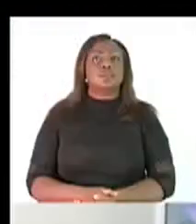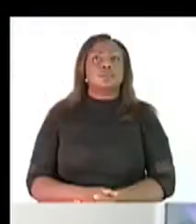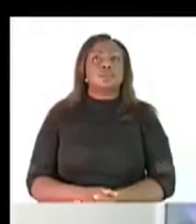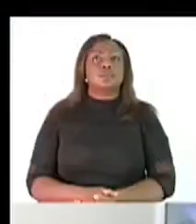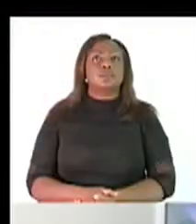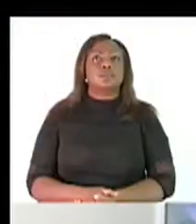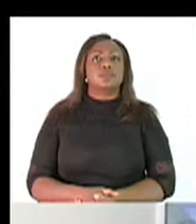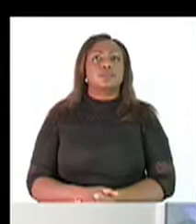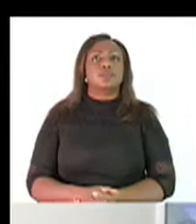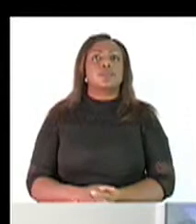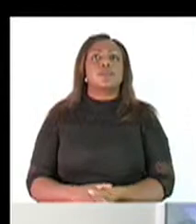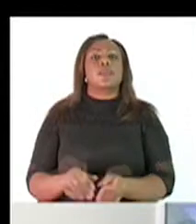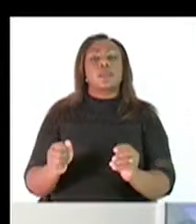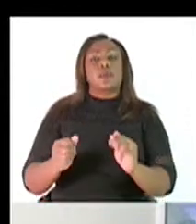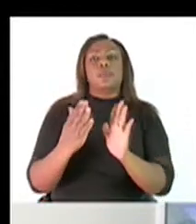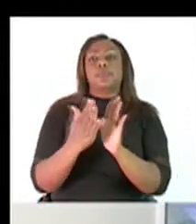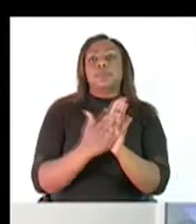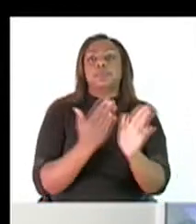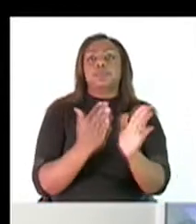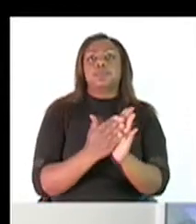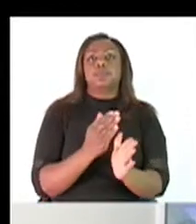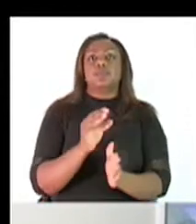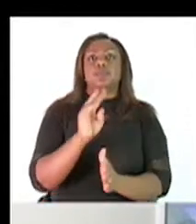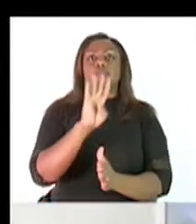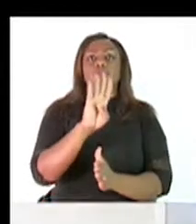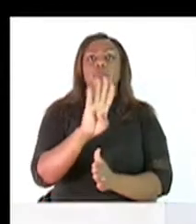Let's turn on page 14.